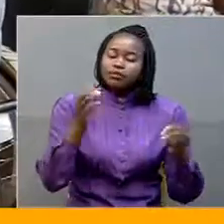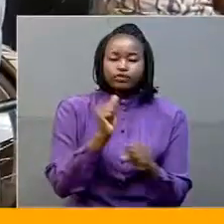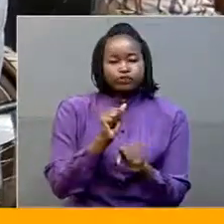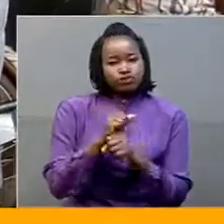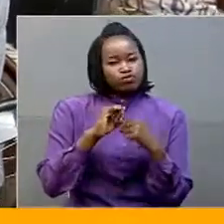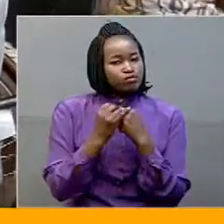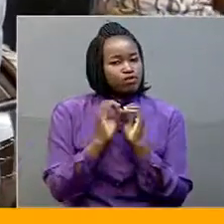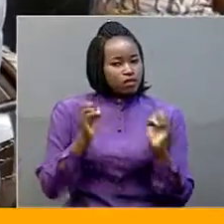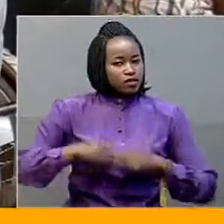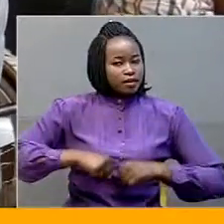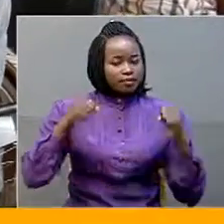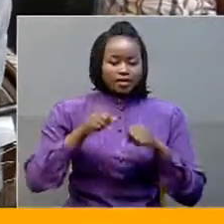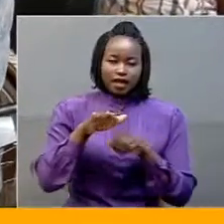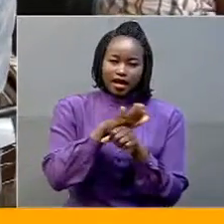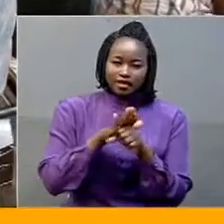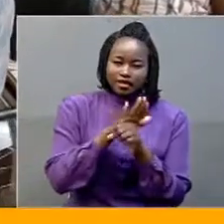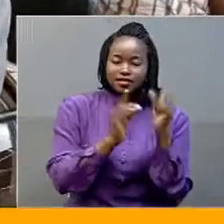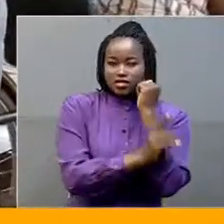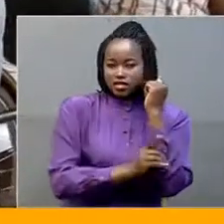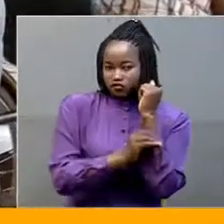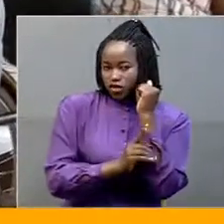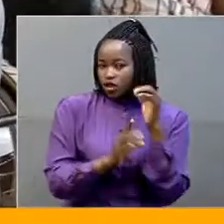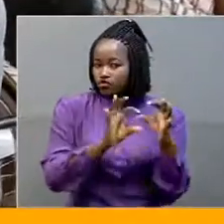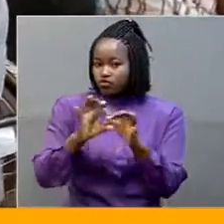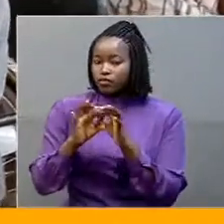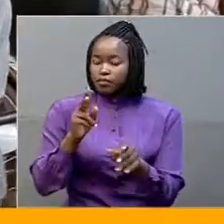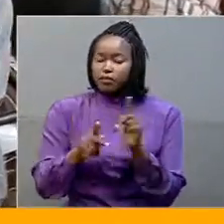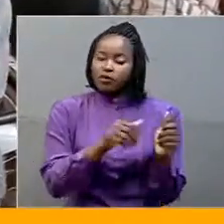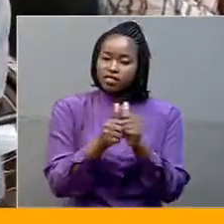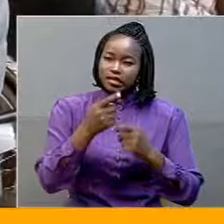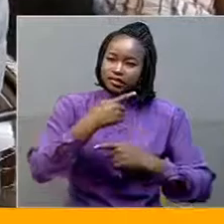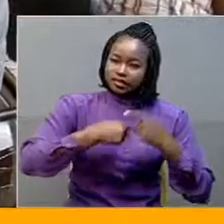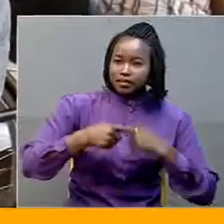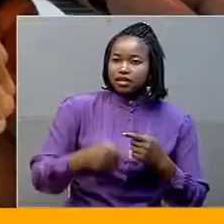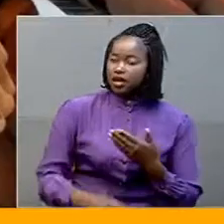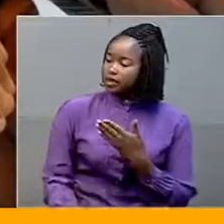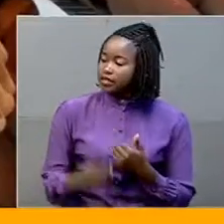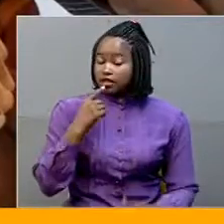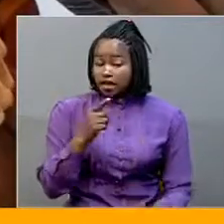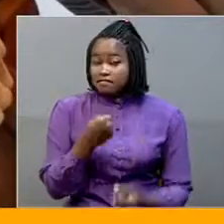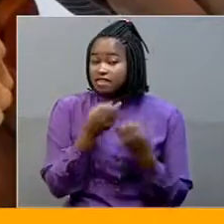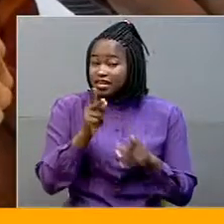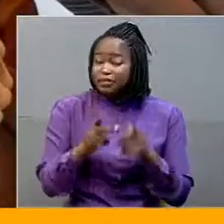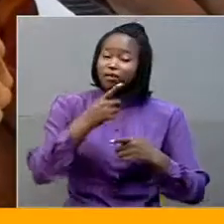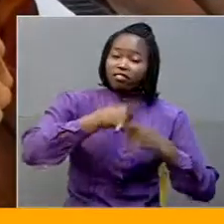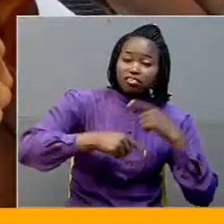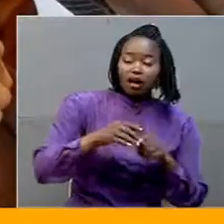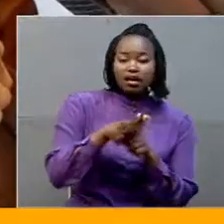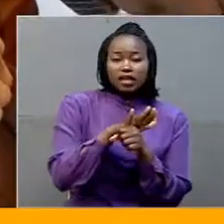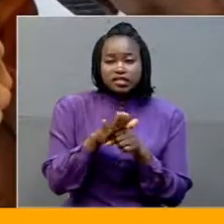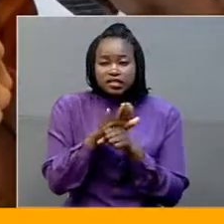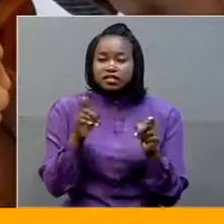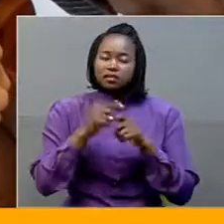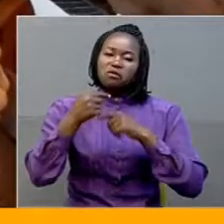chairperson Kasese District Union of People with Disabilities, Joshua Mujeni, says, Many people with disabilities in Kasese still